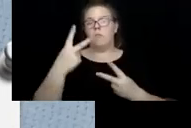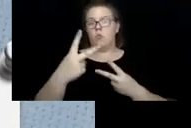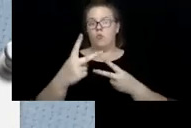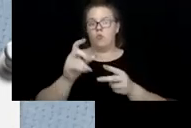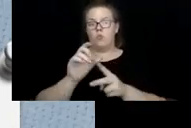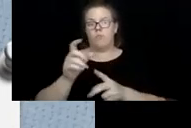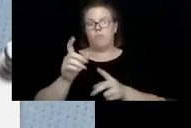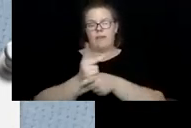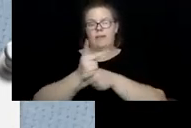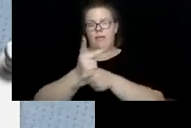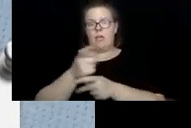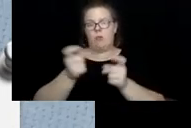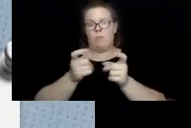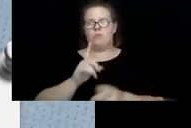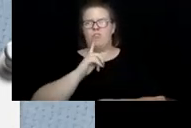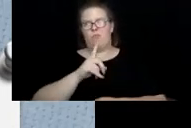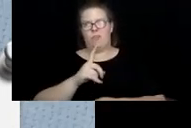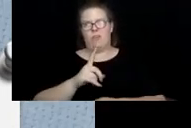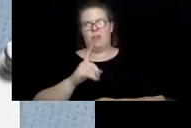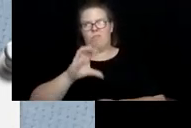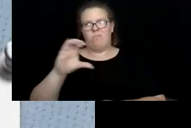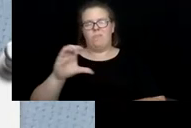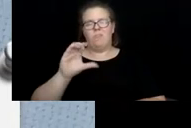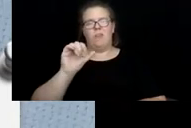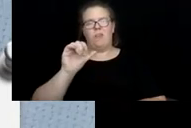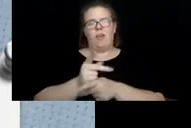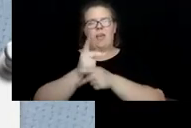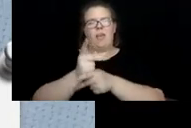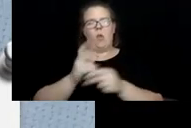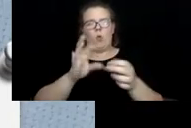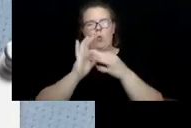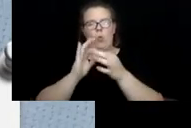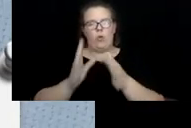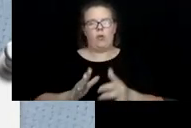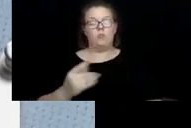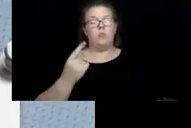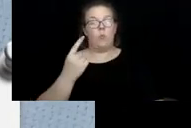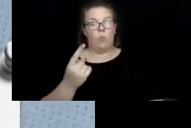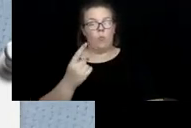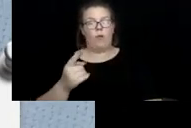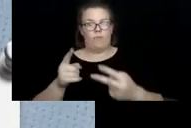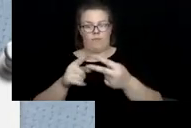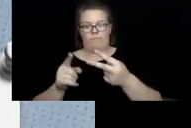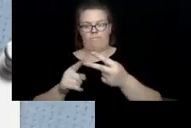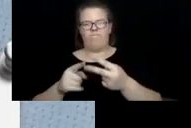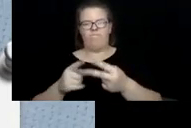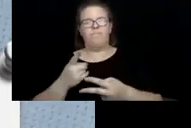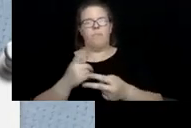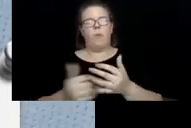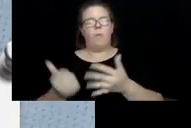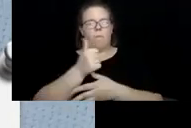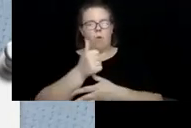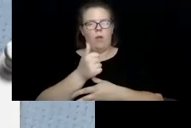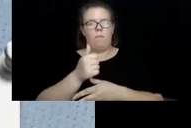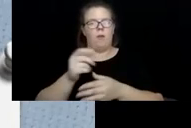They, um, actually they're care coordinators, and one is, one of them is our primary care coordinator and, um, of the